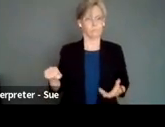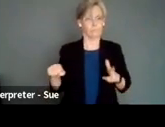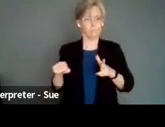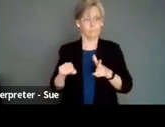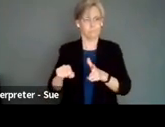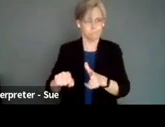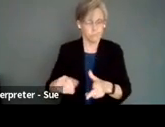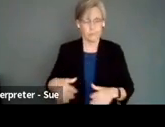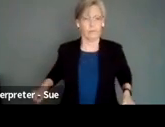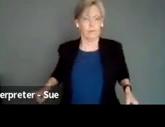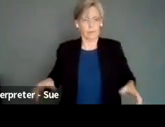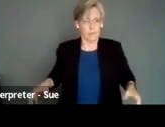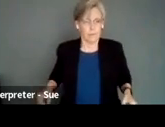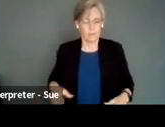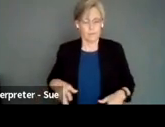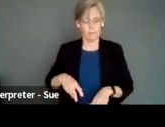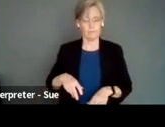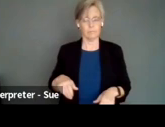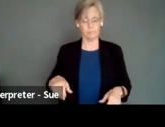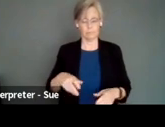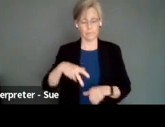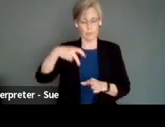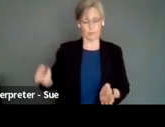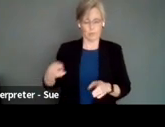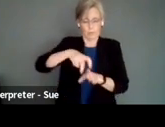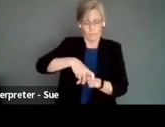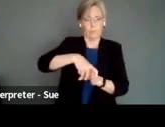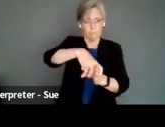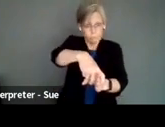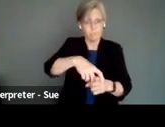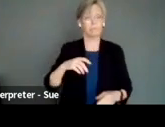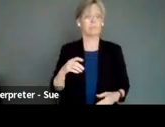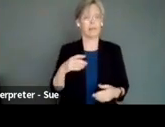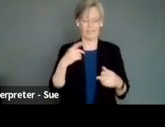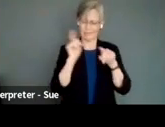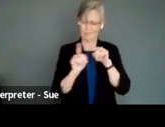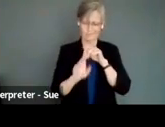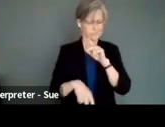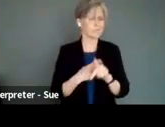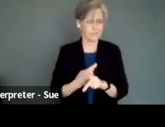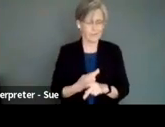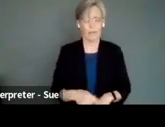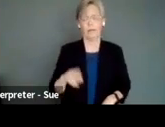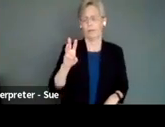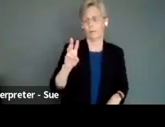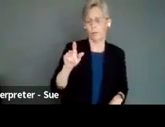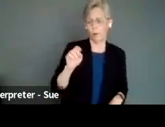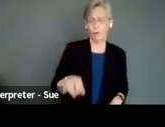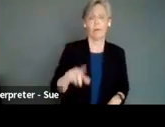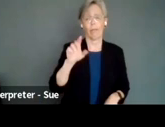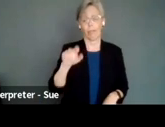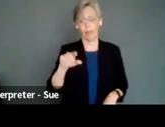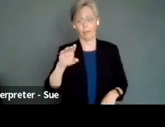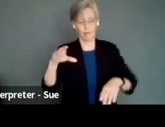manual wheelchairs. There are scooters. So there are many different types of mobility aids. There are walkers, there are leg braces,